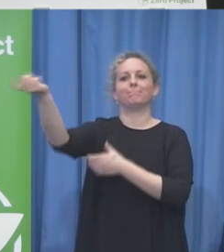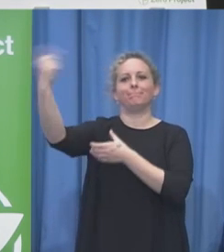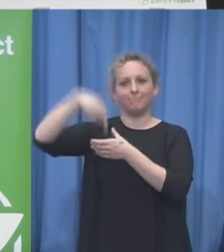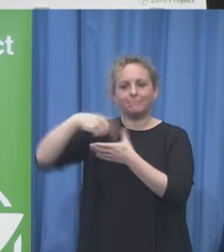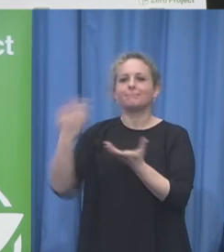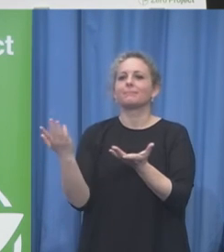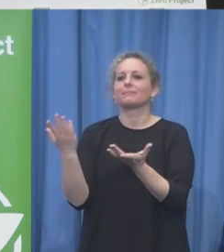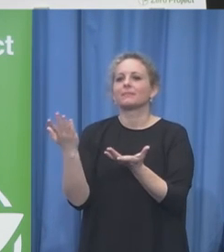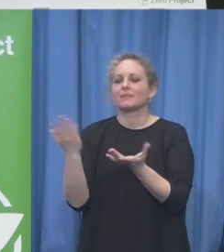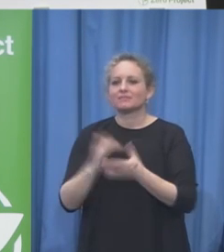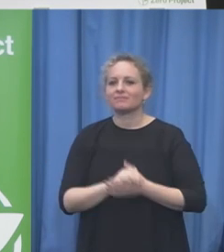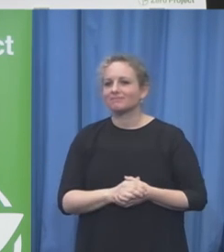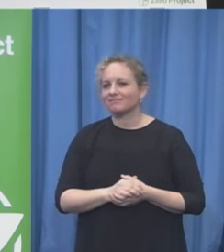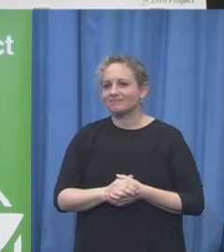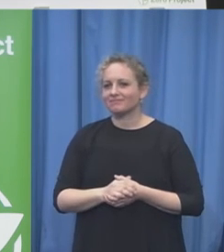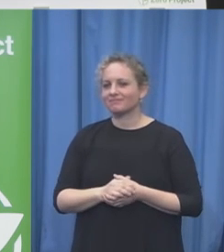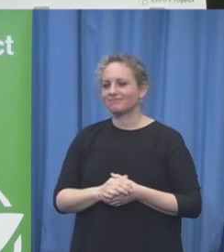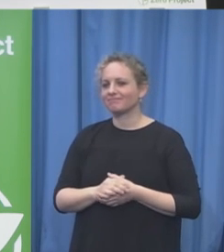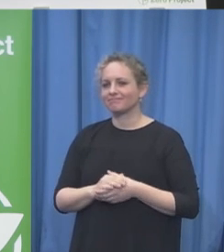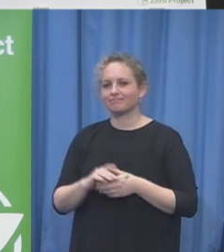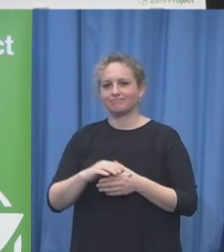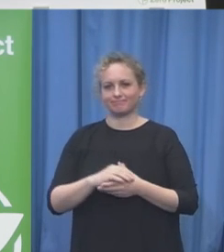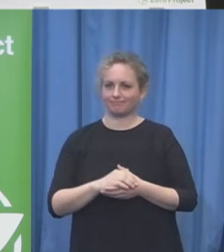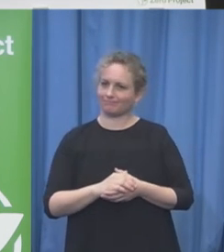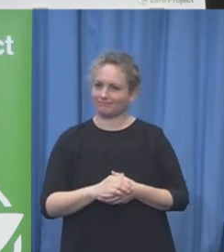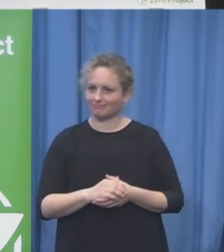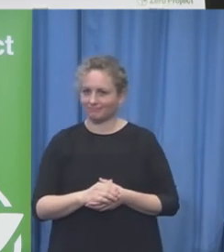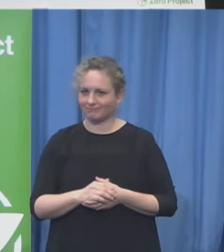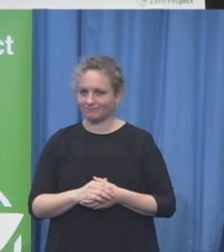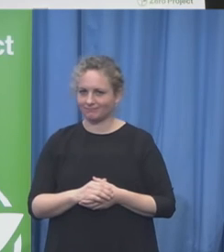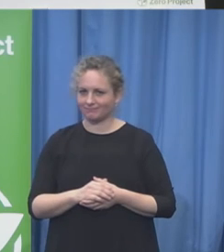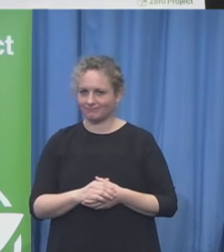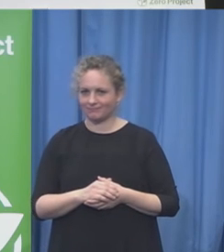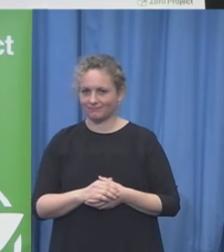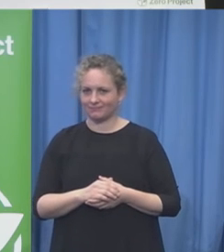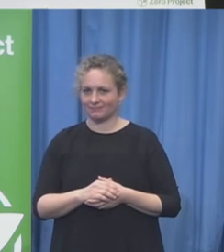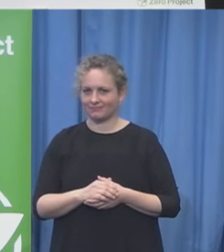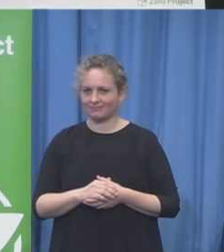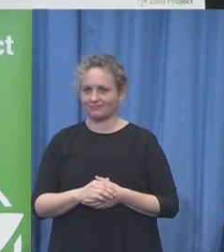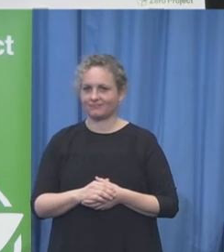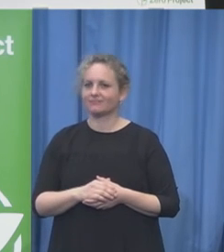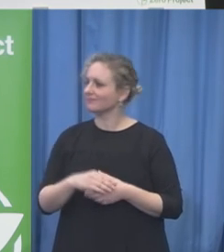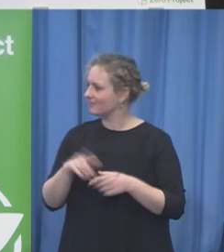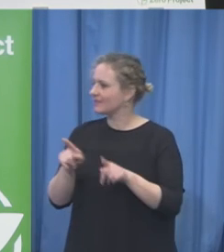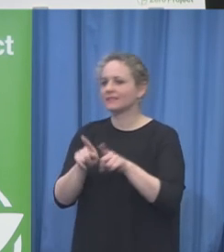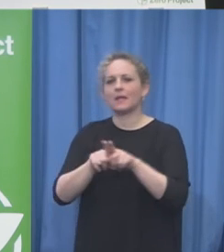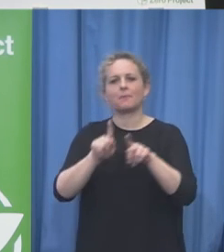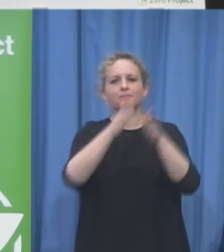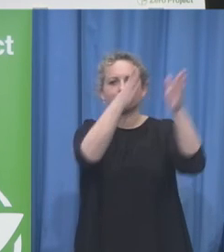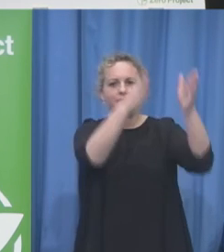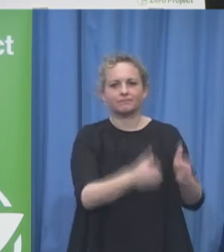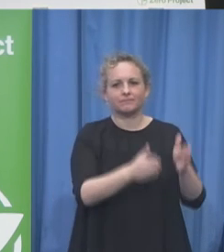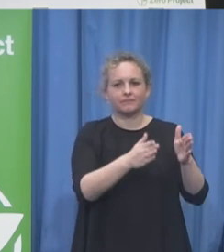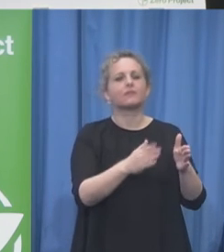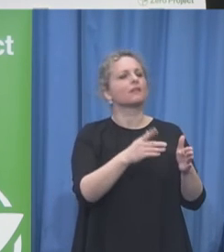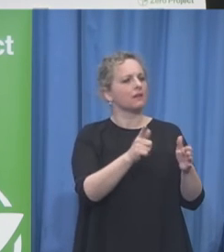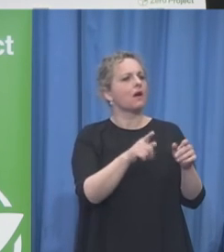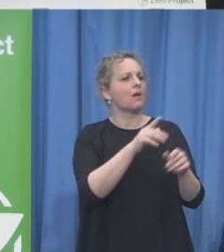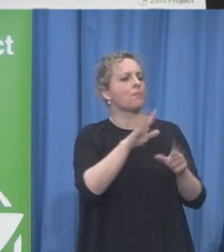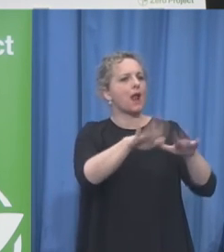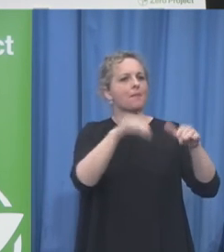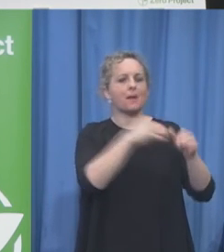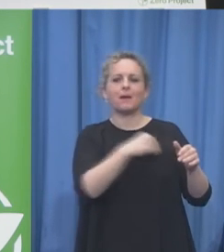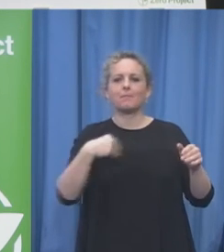European Parliament Poland and a special greeting to His Honour Justice